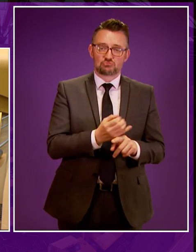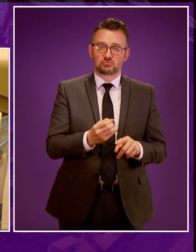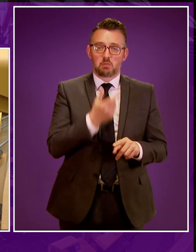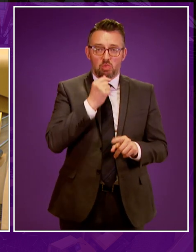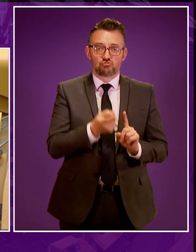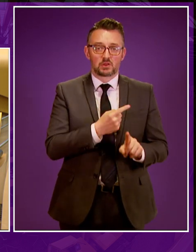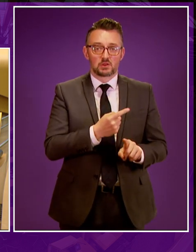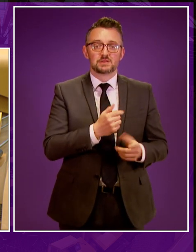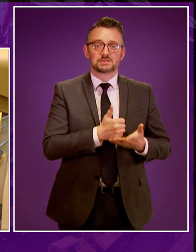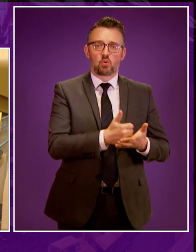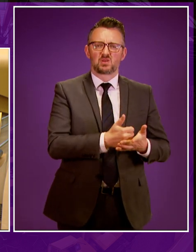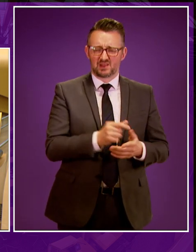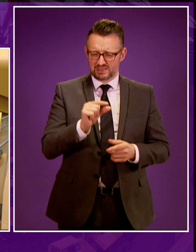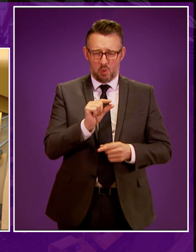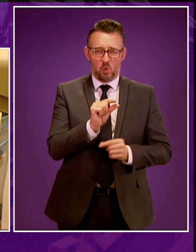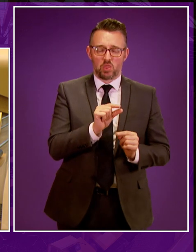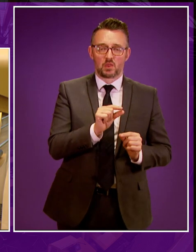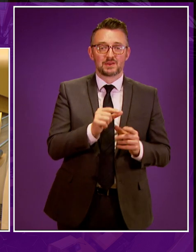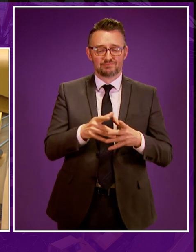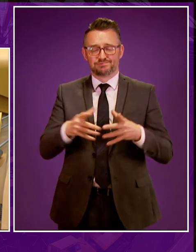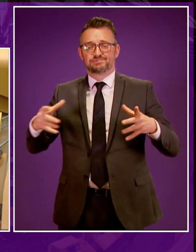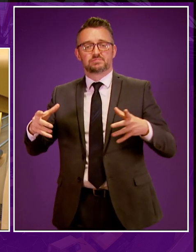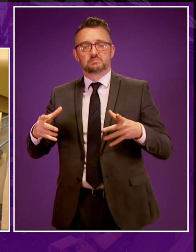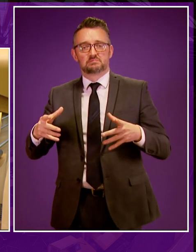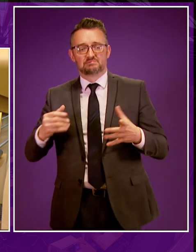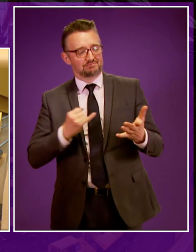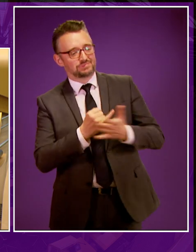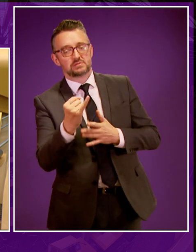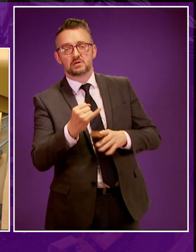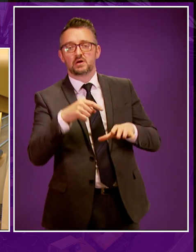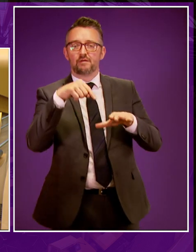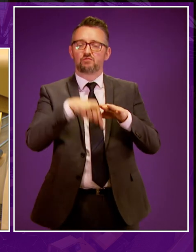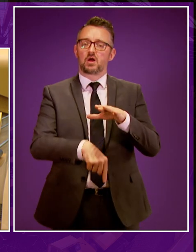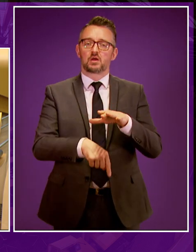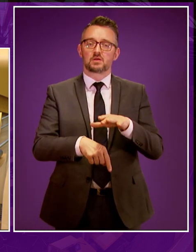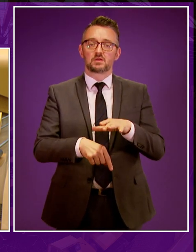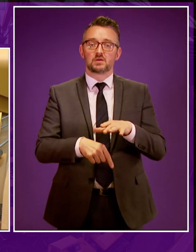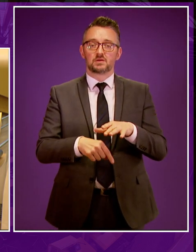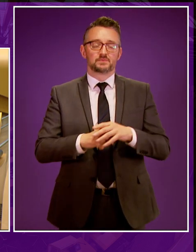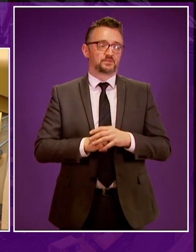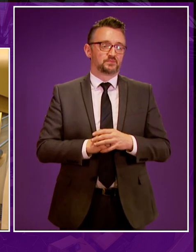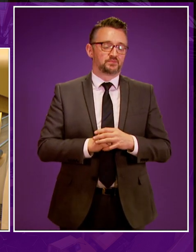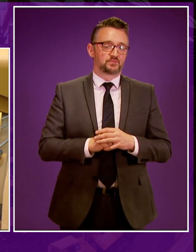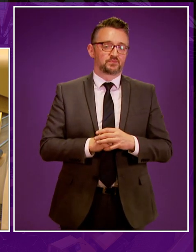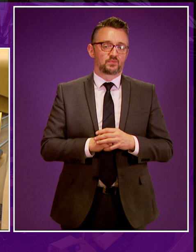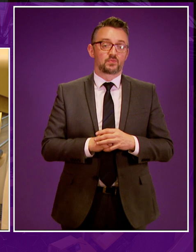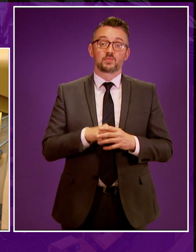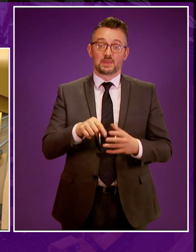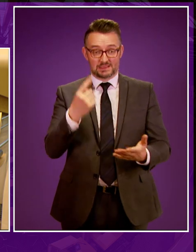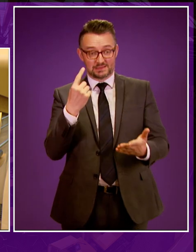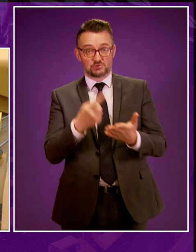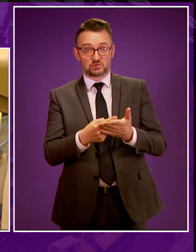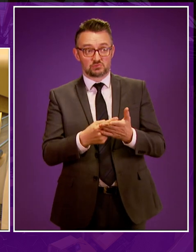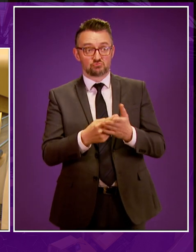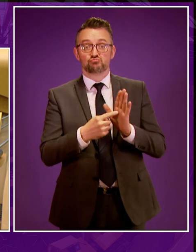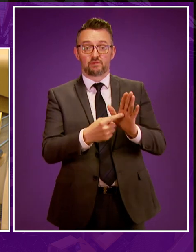and it is no wonder why. The consequences for the environment and for public health are nothing but dire. This decision